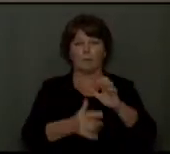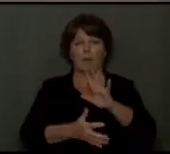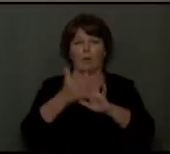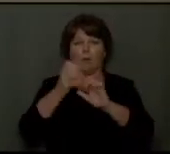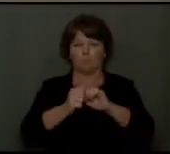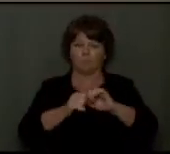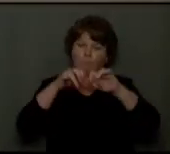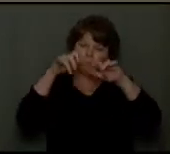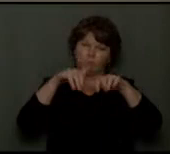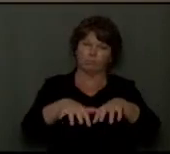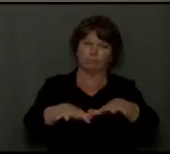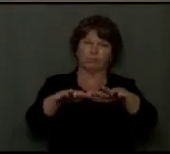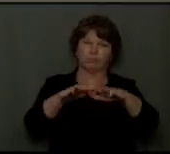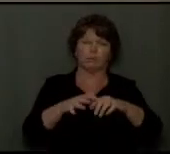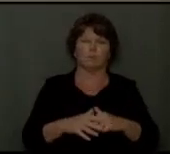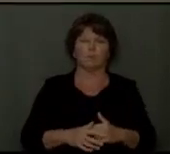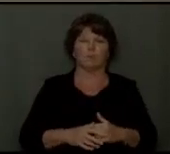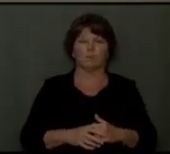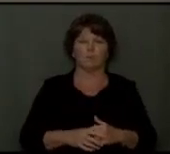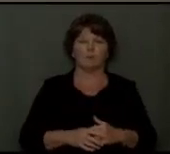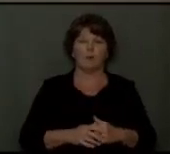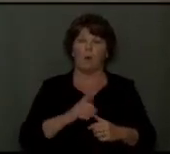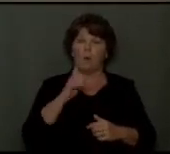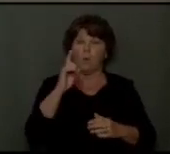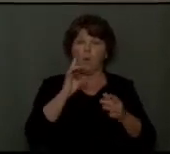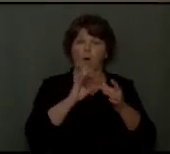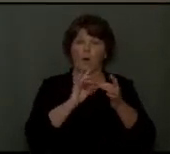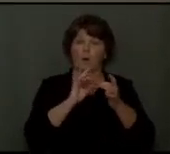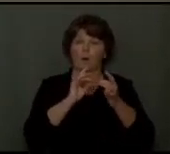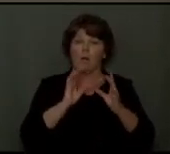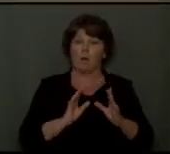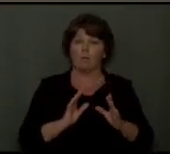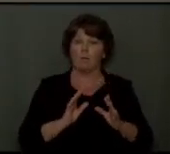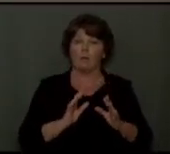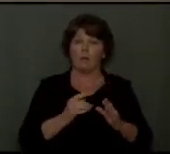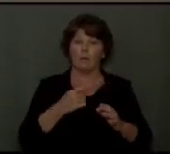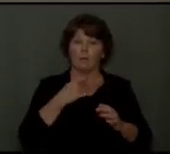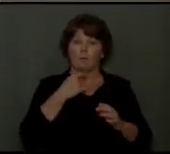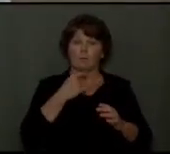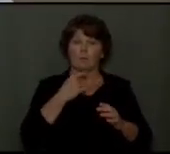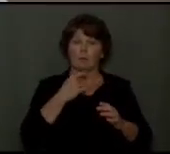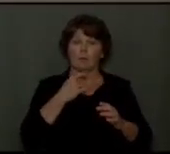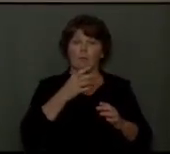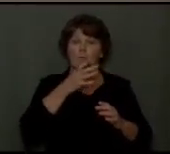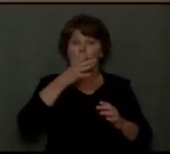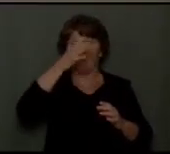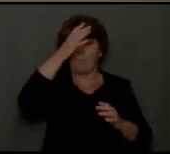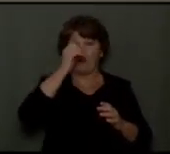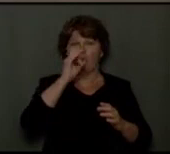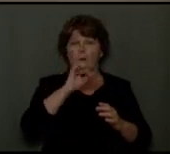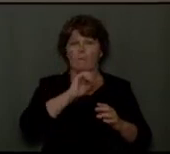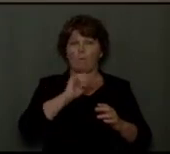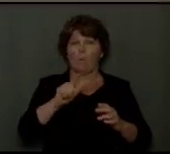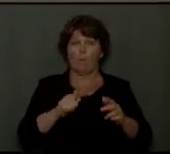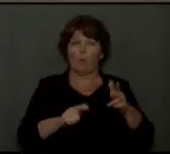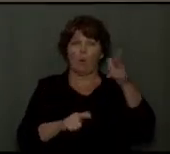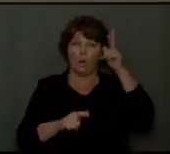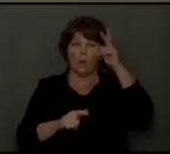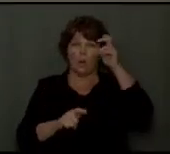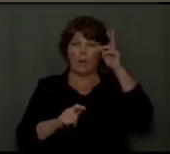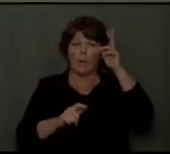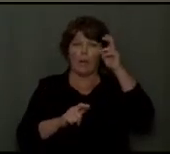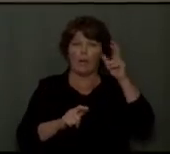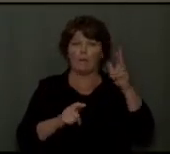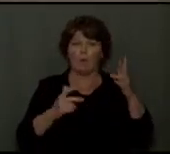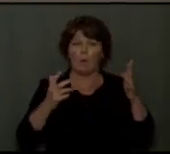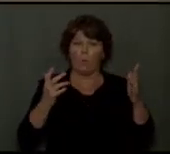I believe, according to one commentator, is the parent of all evil. And the very essence